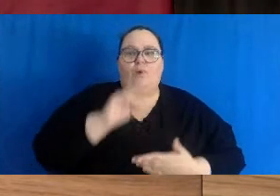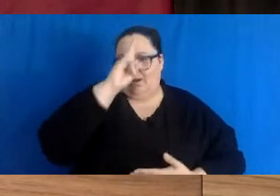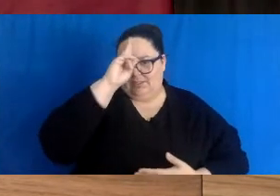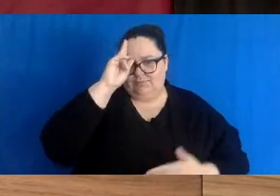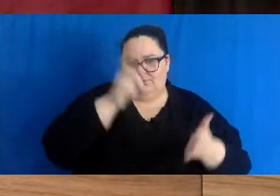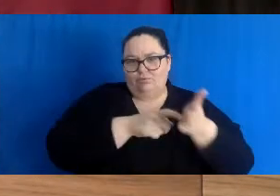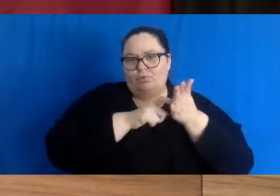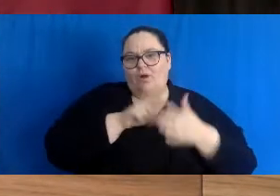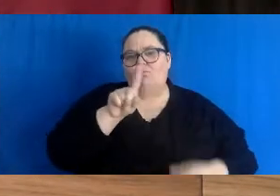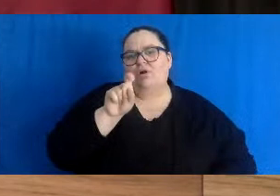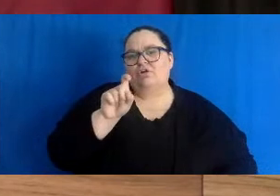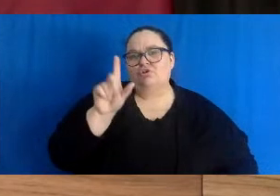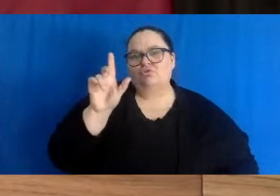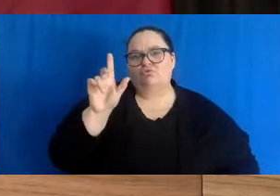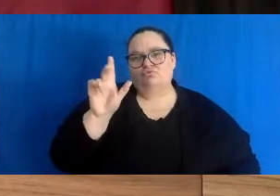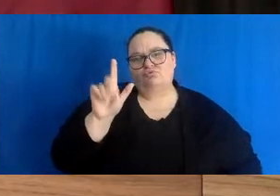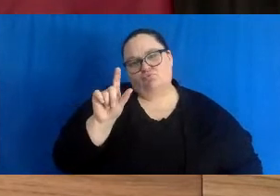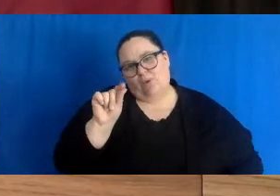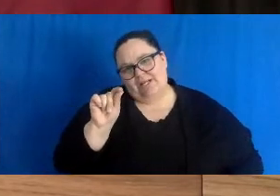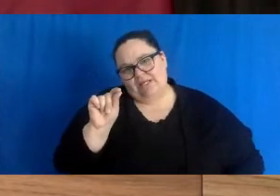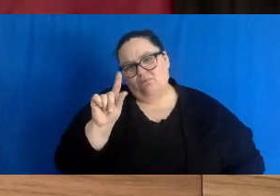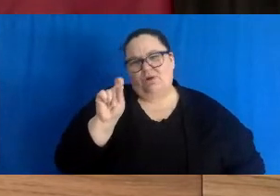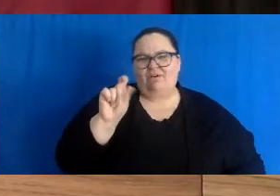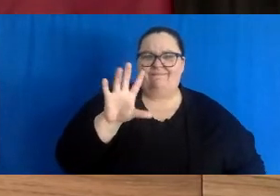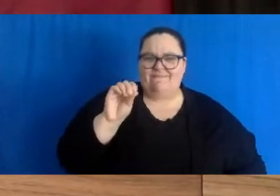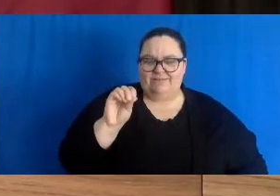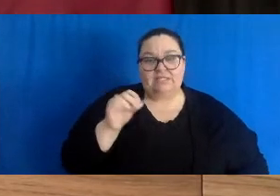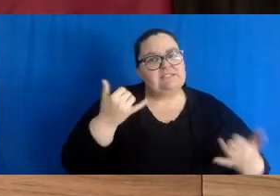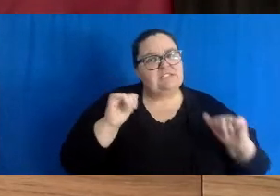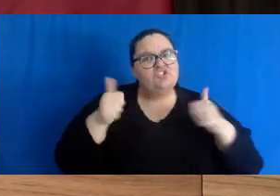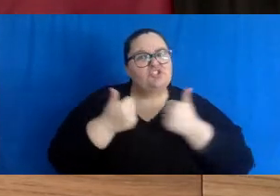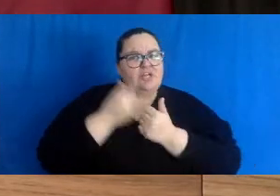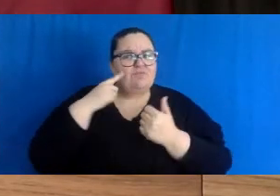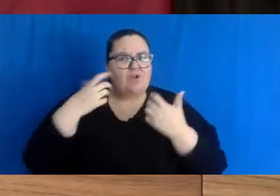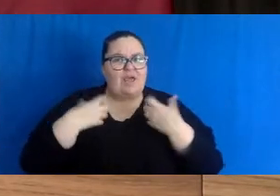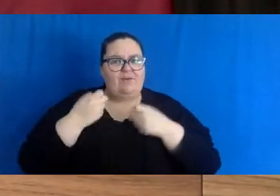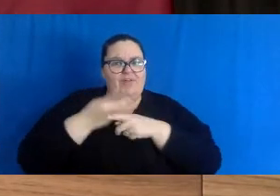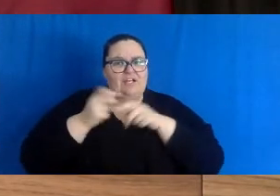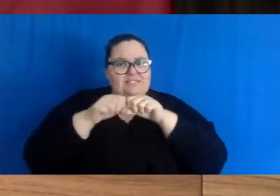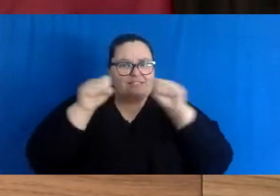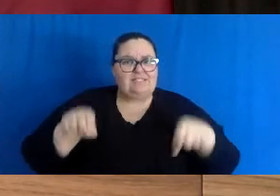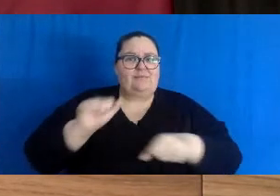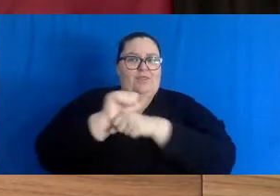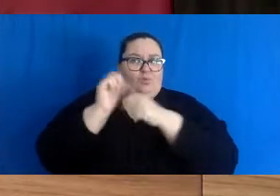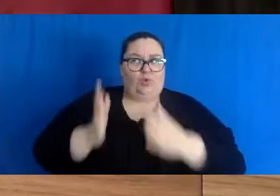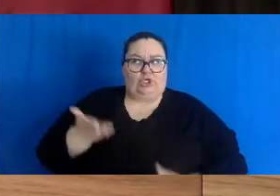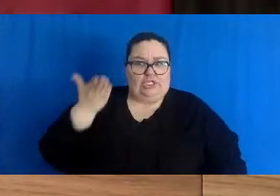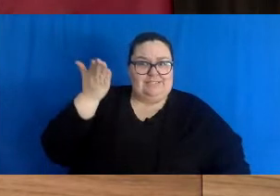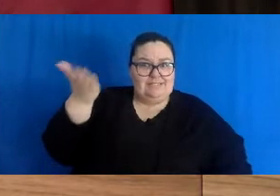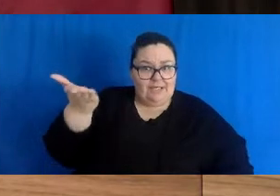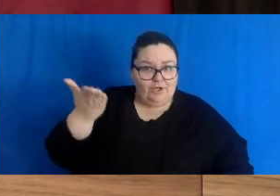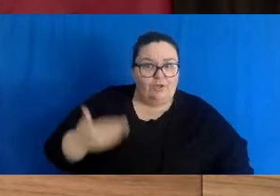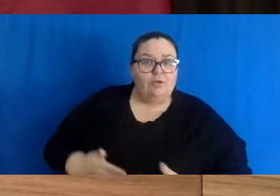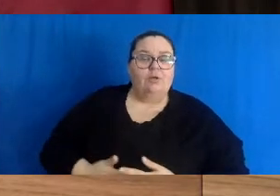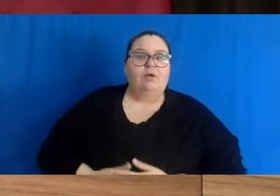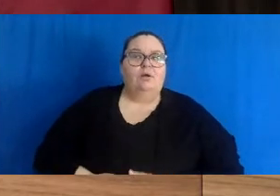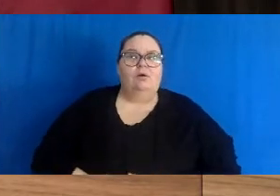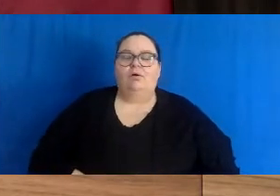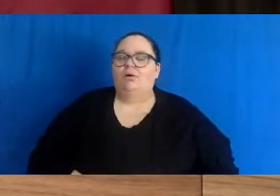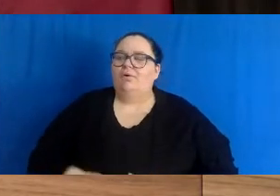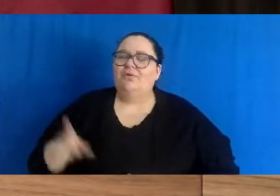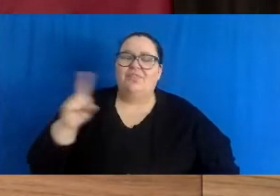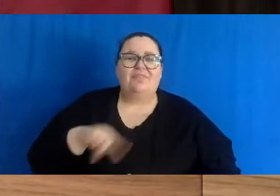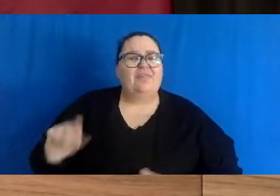This will still be challenging for our health care system and for our health care workers and those working tirelessly